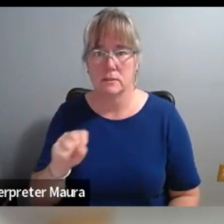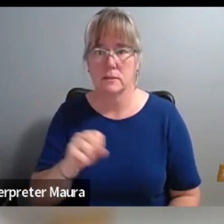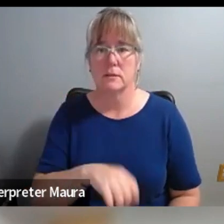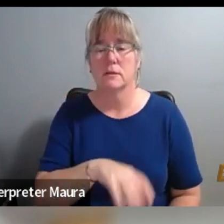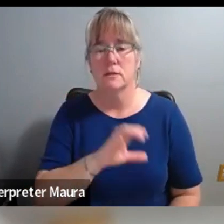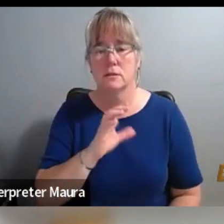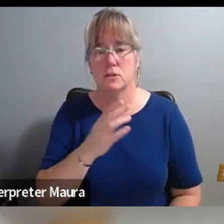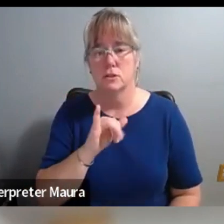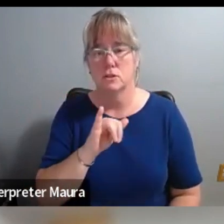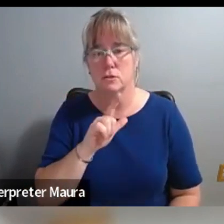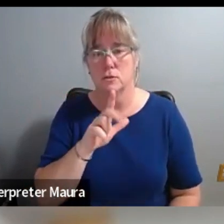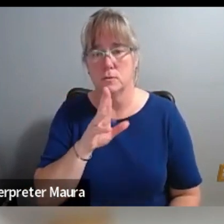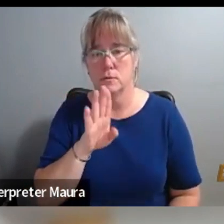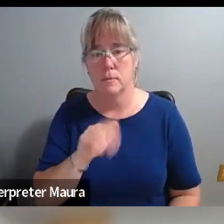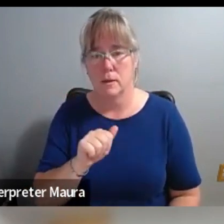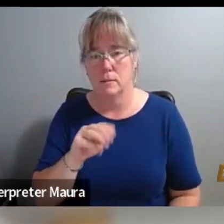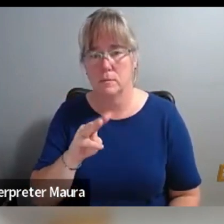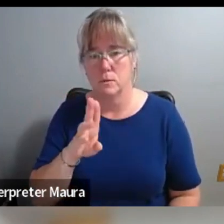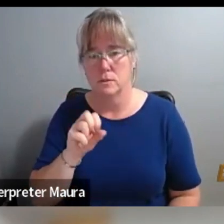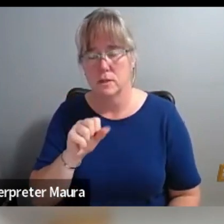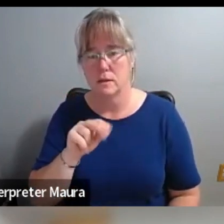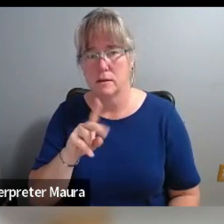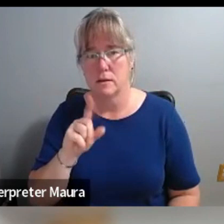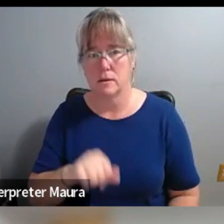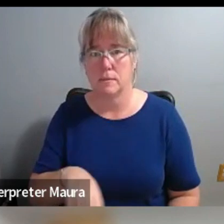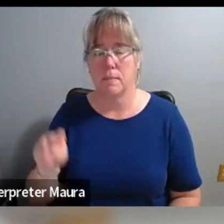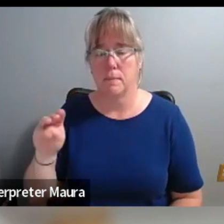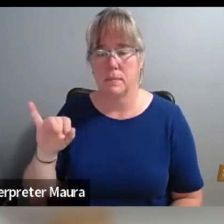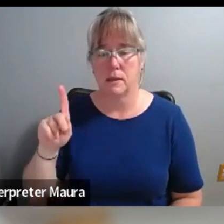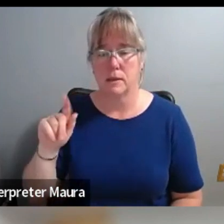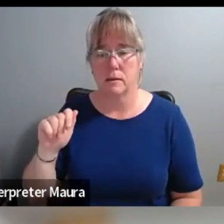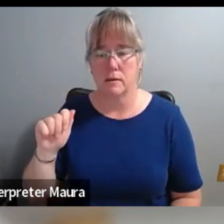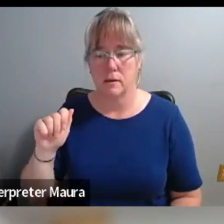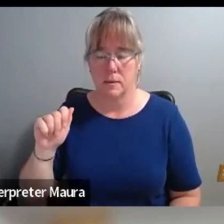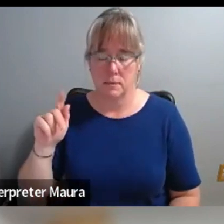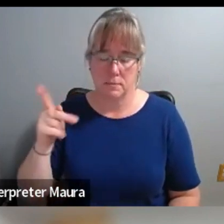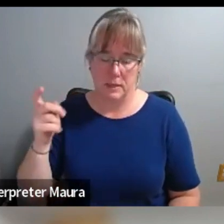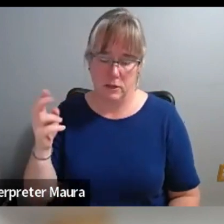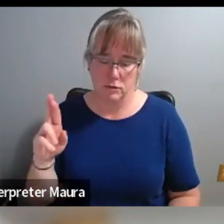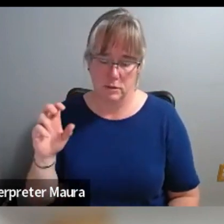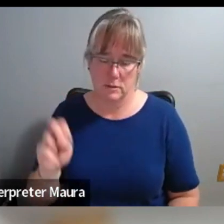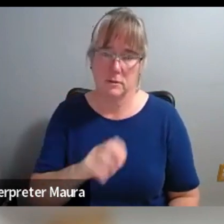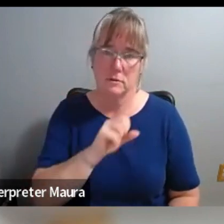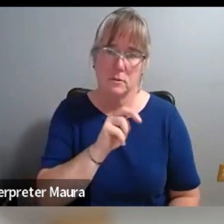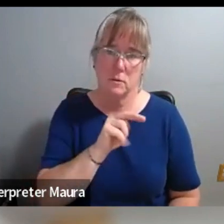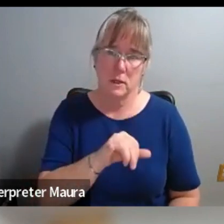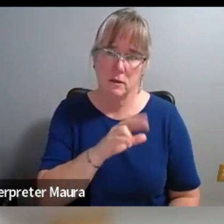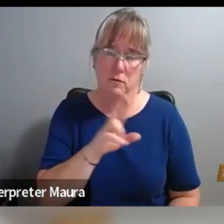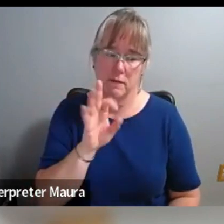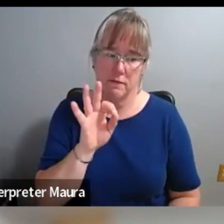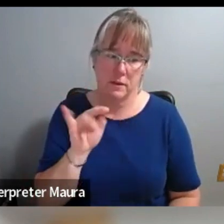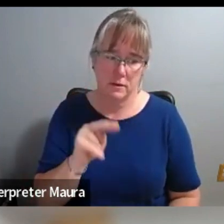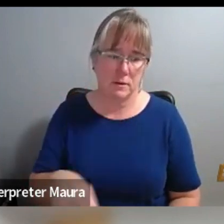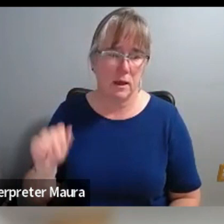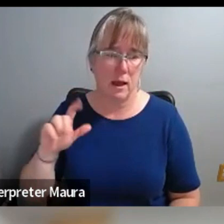Chaluba Musanda, Makeda Peterson, Soni Ruffin, Alex Poncha